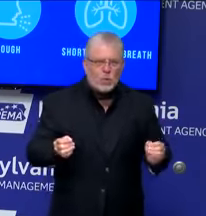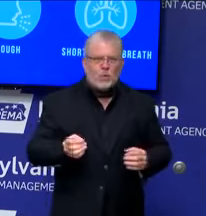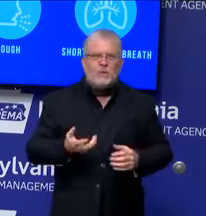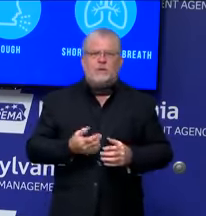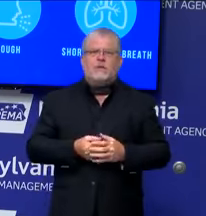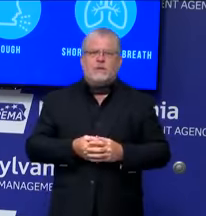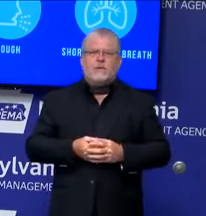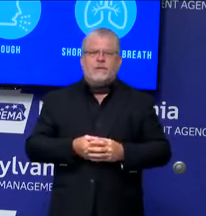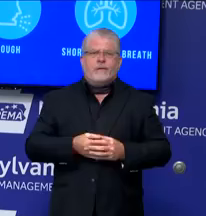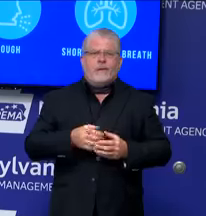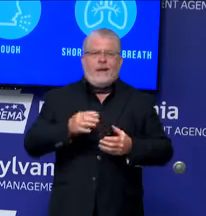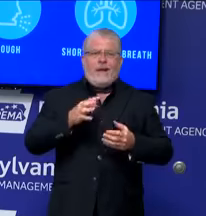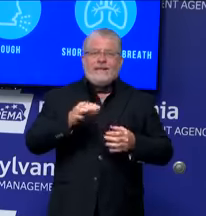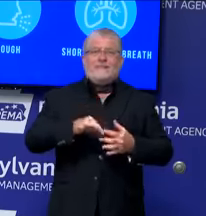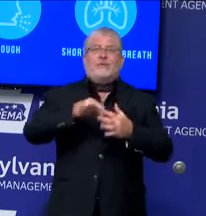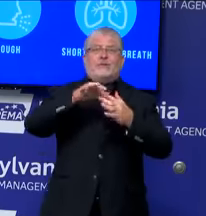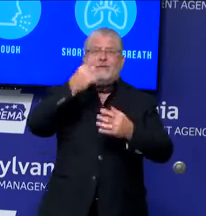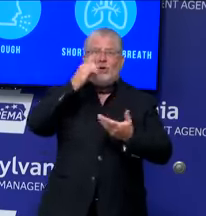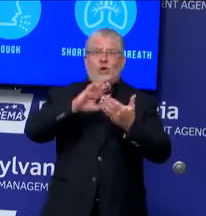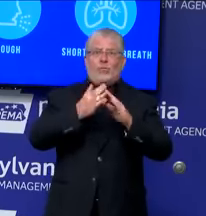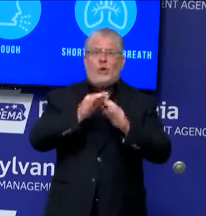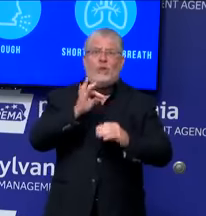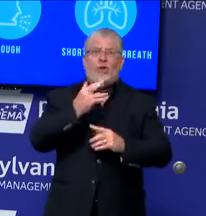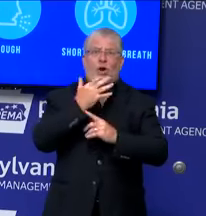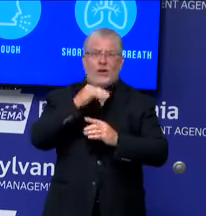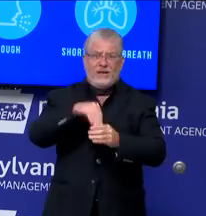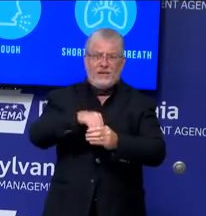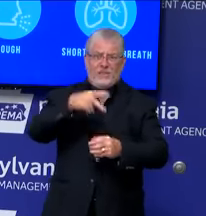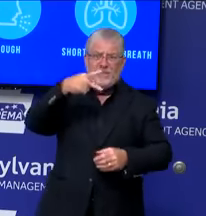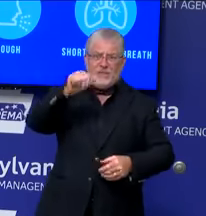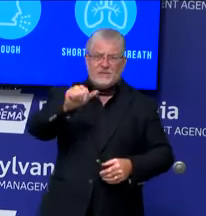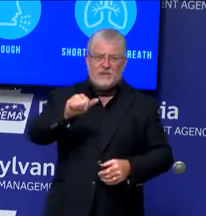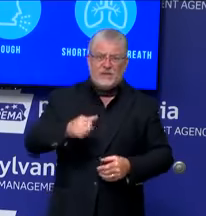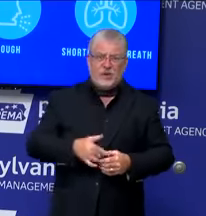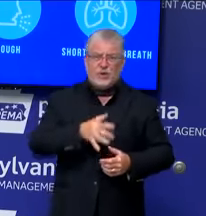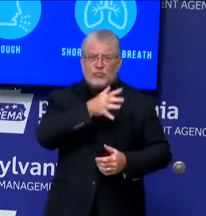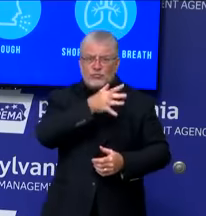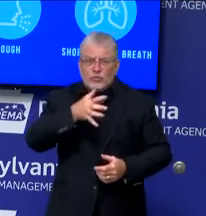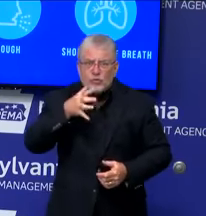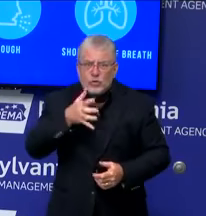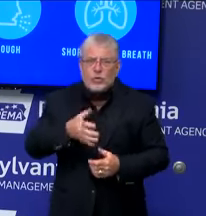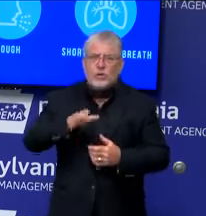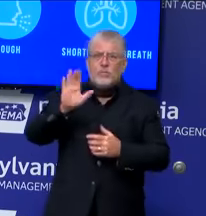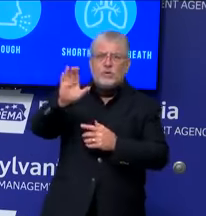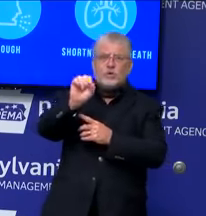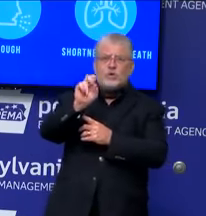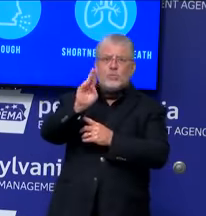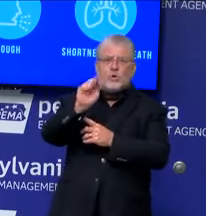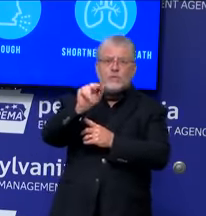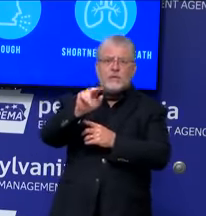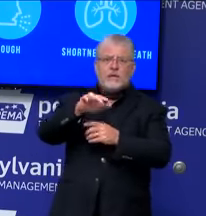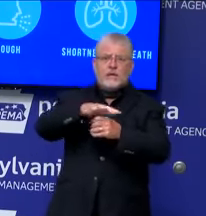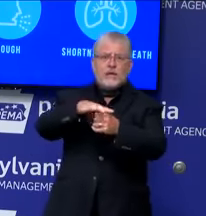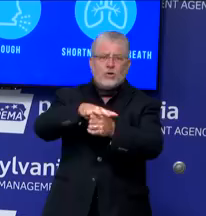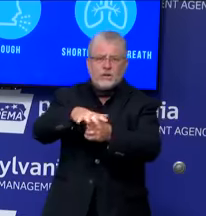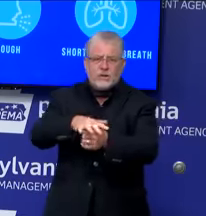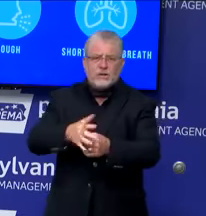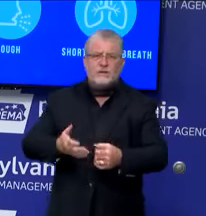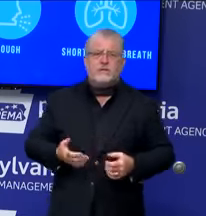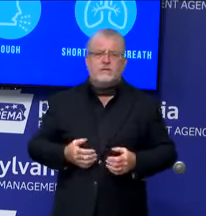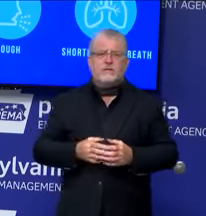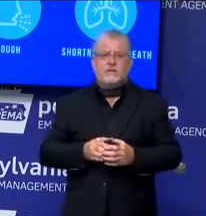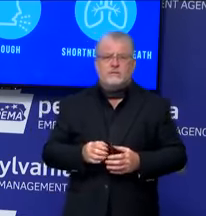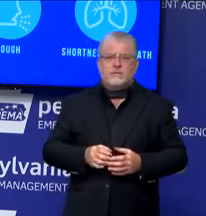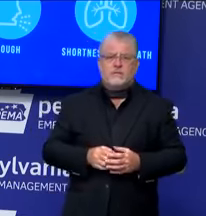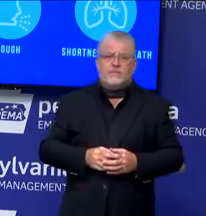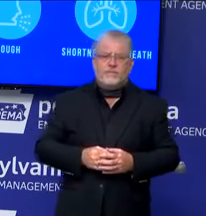Pennsylvania, in urban, rural, and suburban areas. And we have actually a health equity task force within the Department